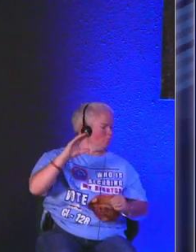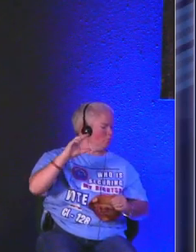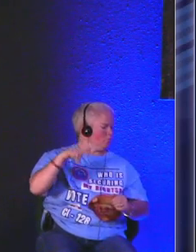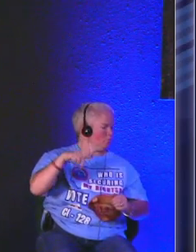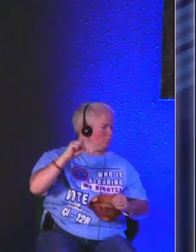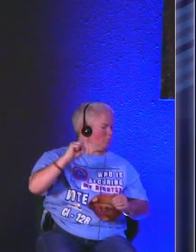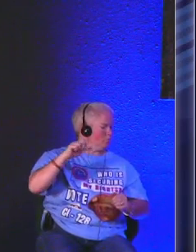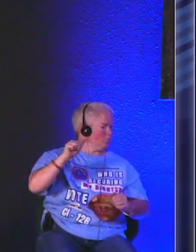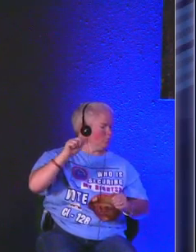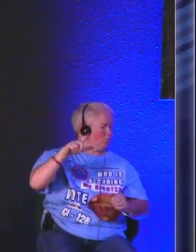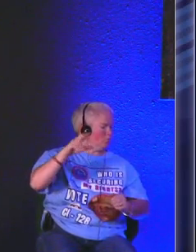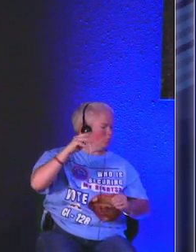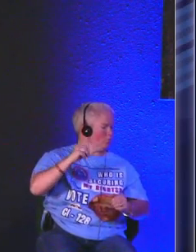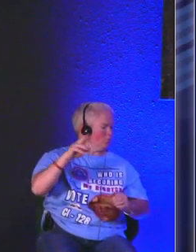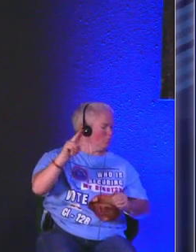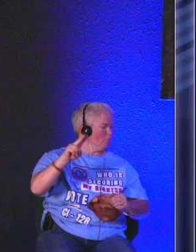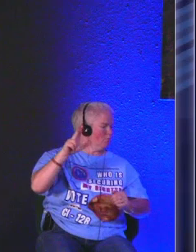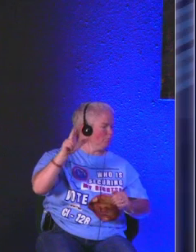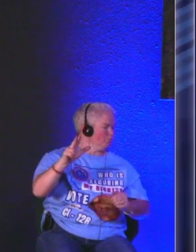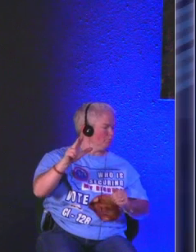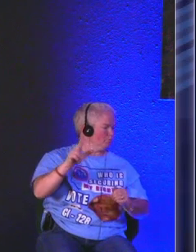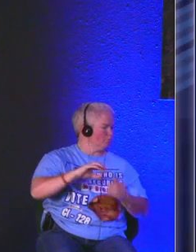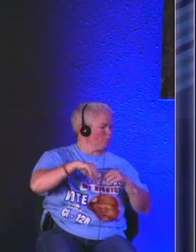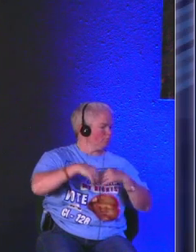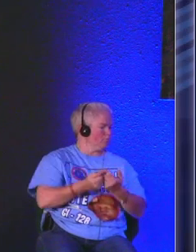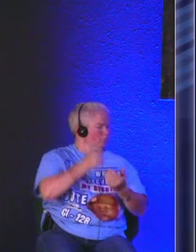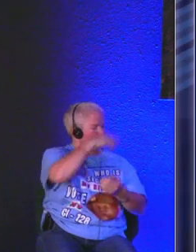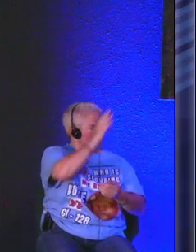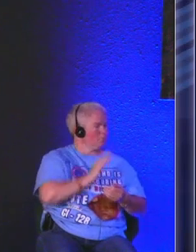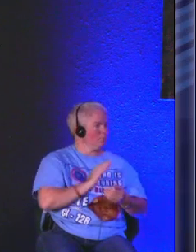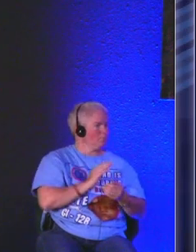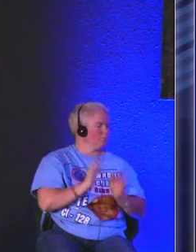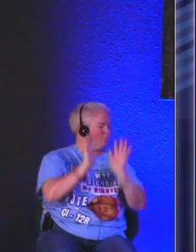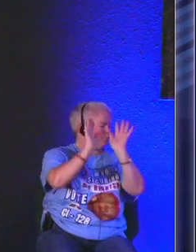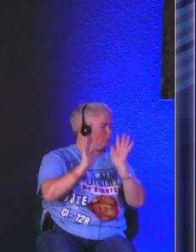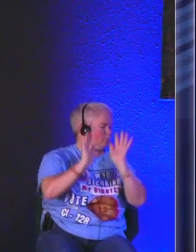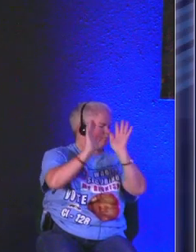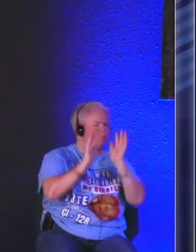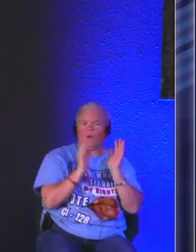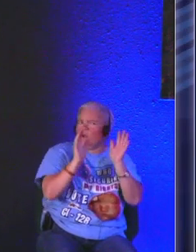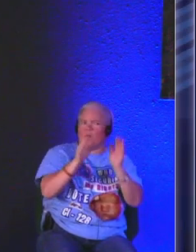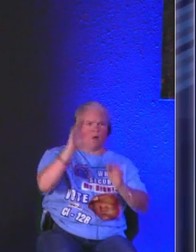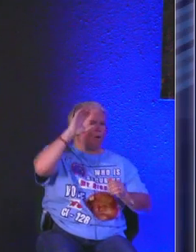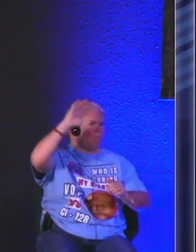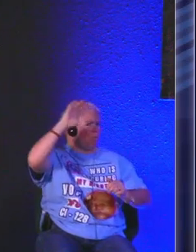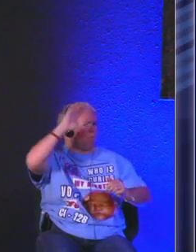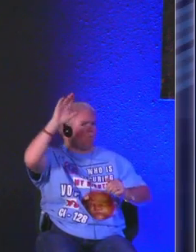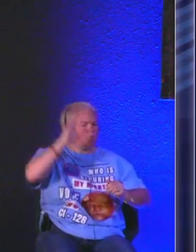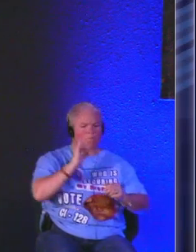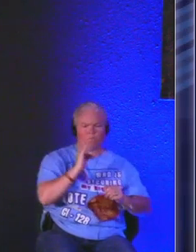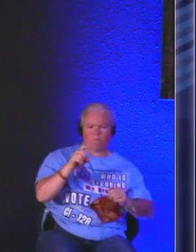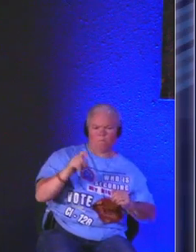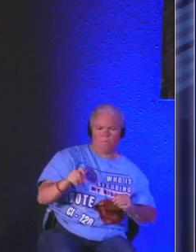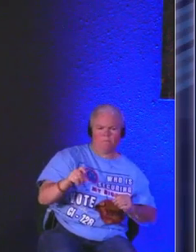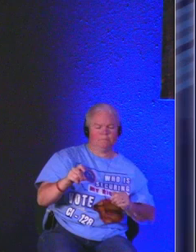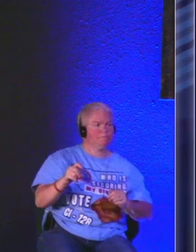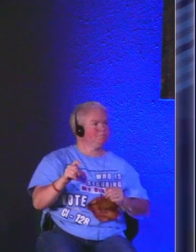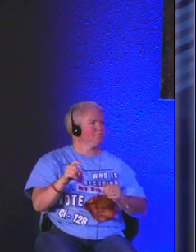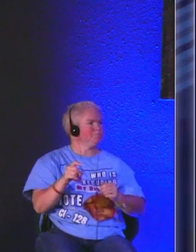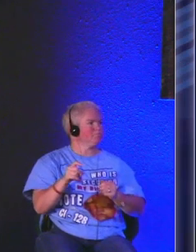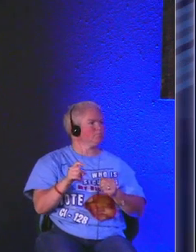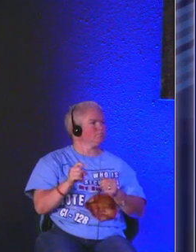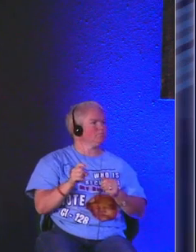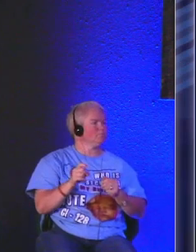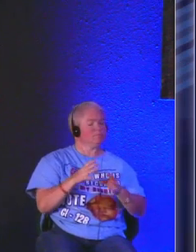23 today you might be sitting there going oh that sounds so wonderful oh I need that if I